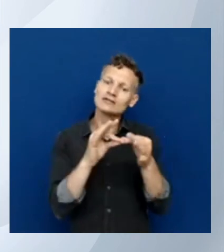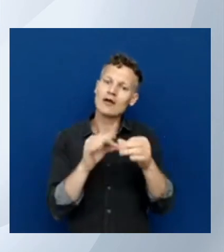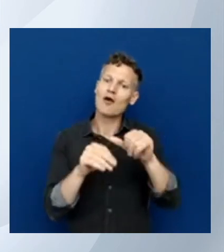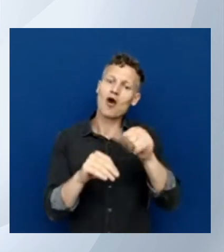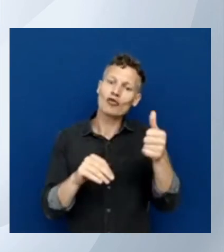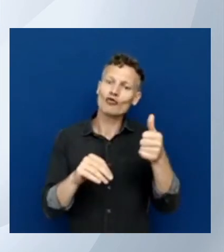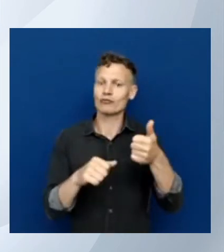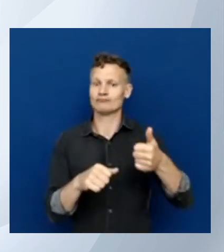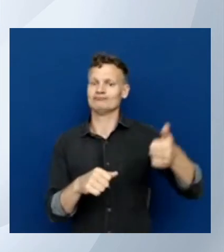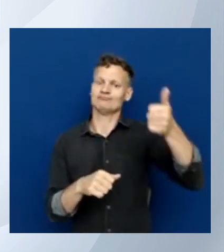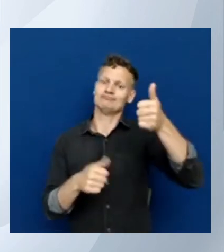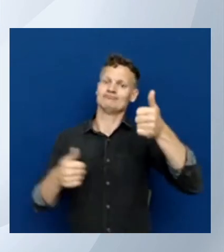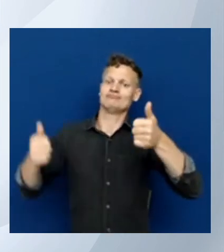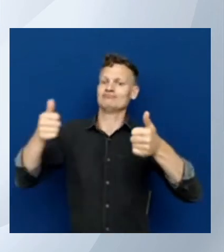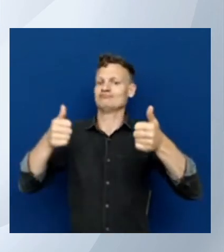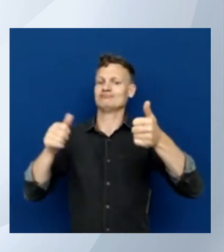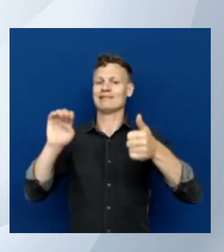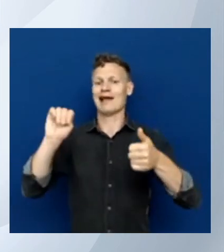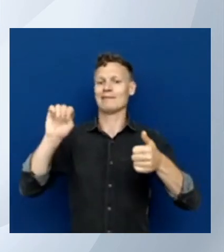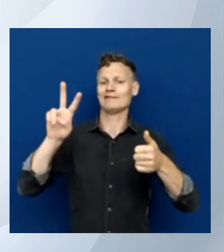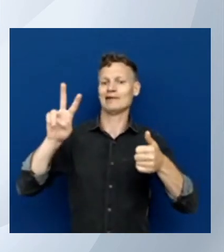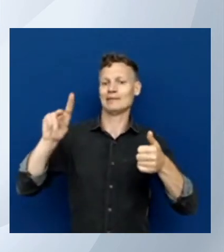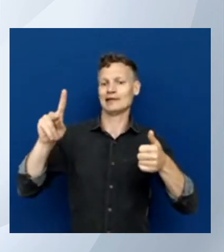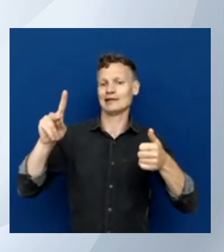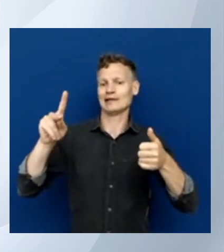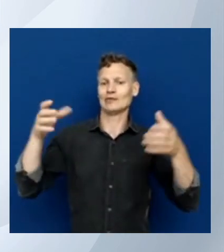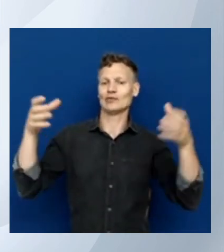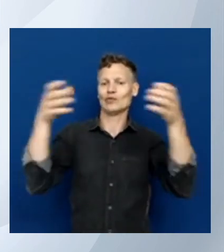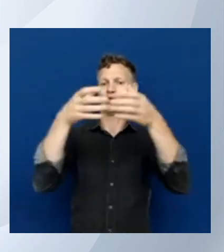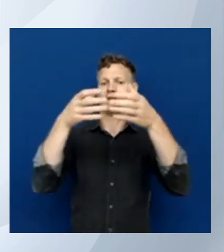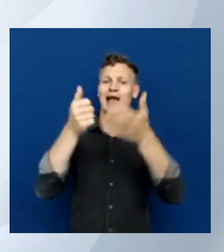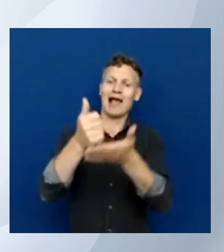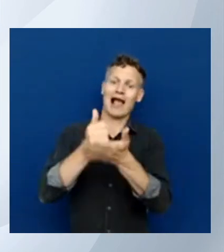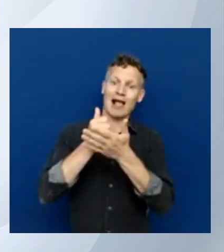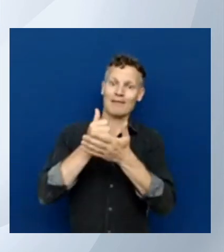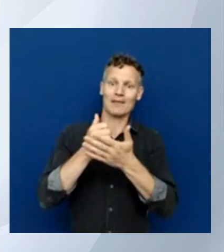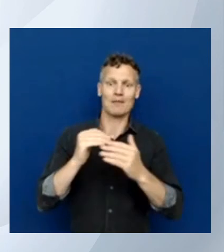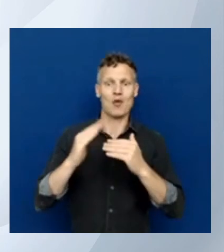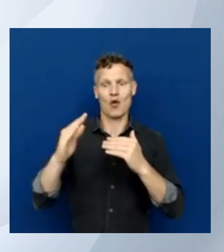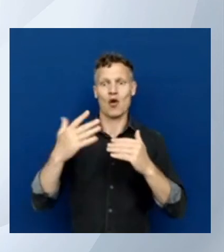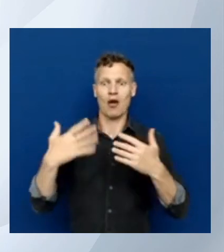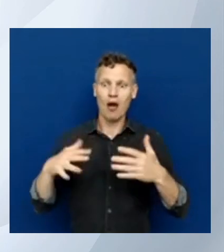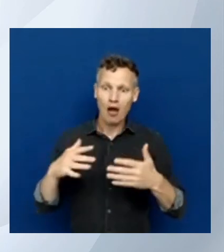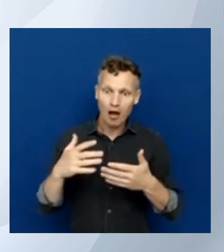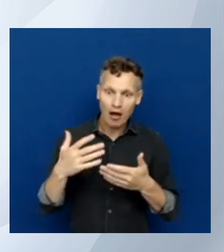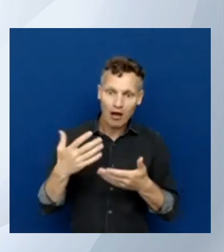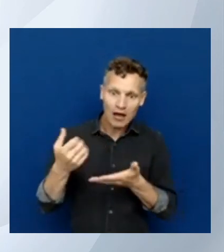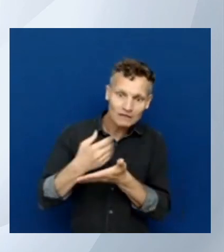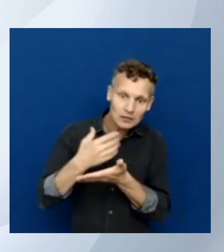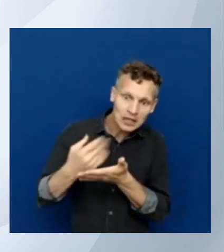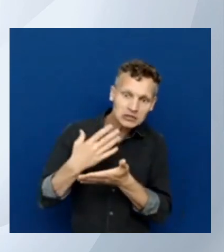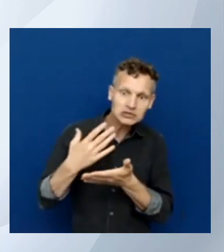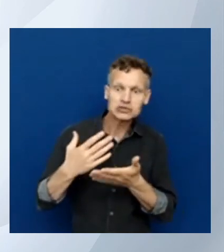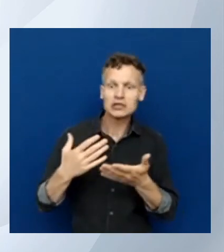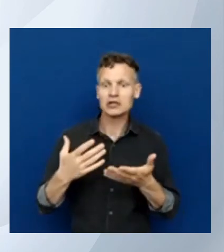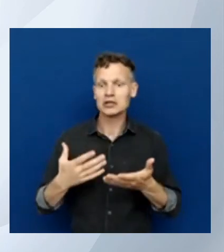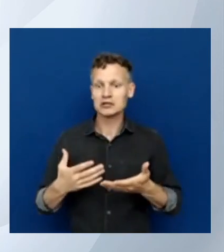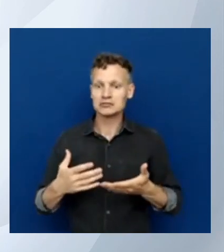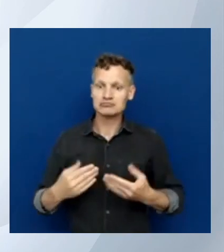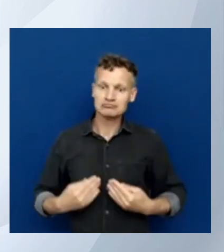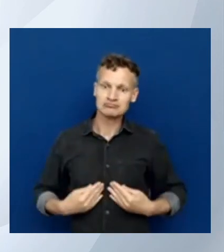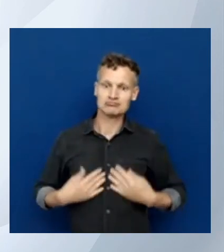which can help give you inspiration and more information so that's a bit of the road to becoming an MVP is just